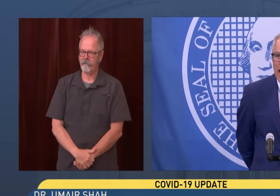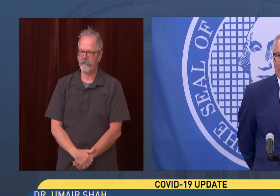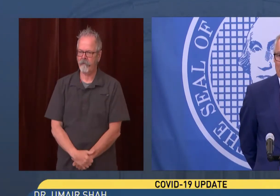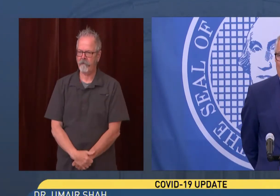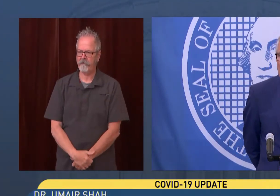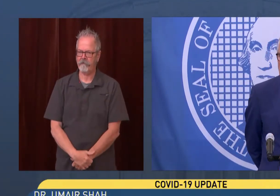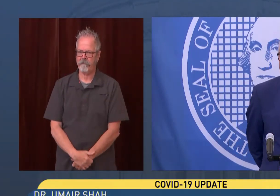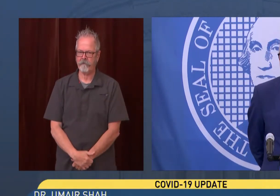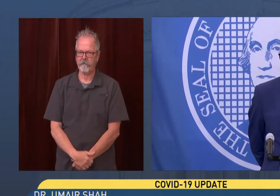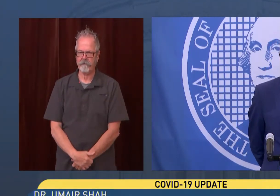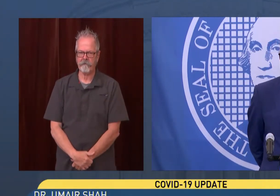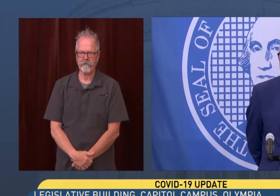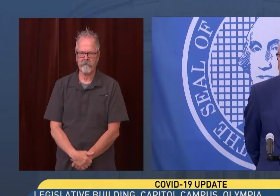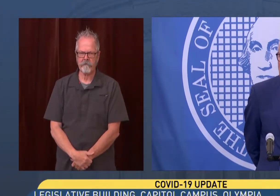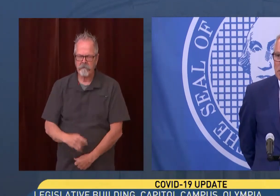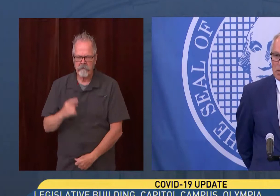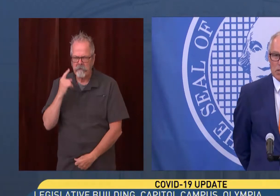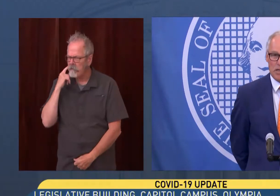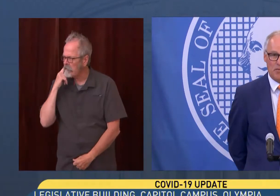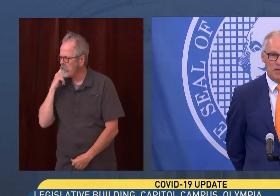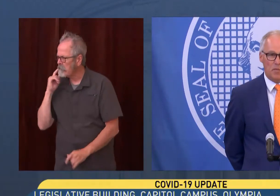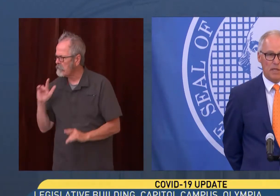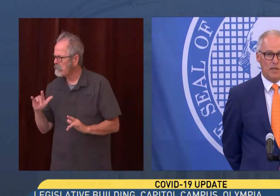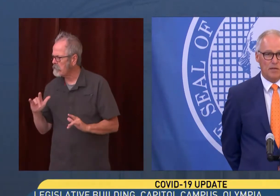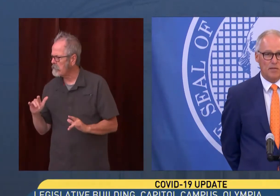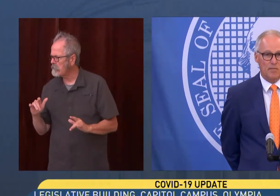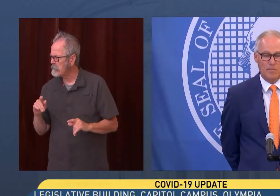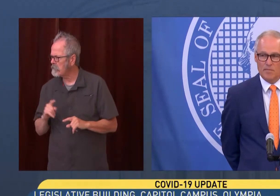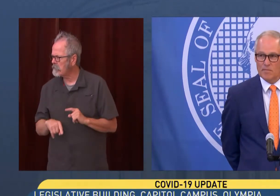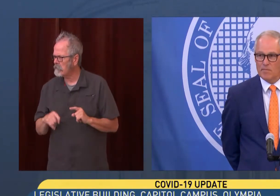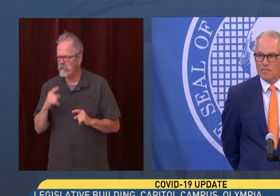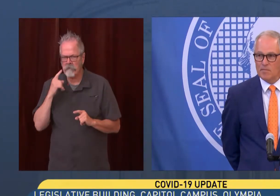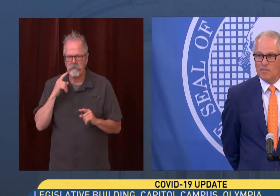Our crack team is diagnosing this as we speak.